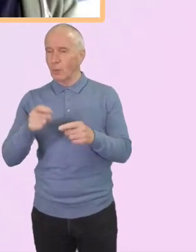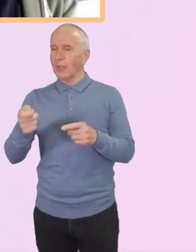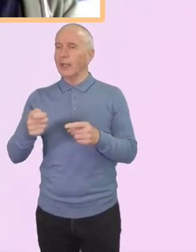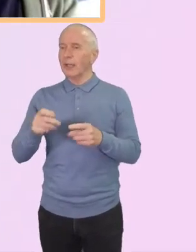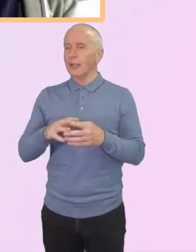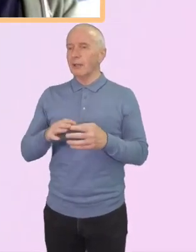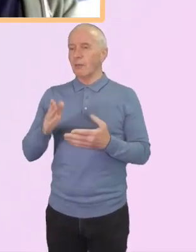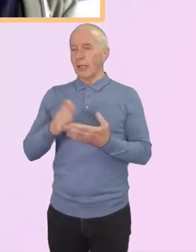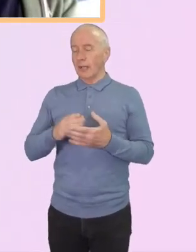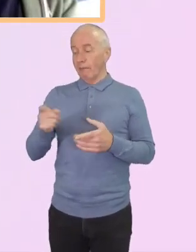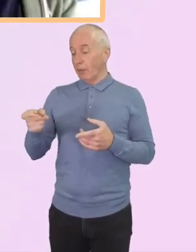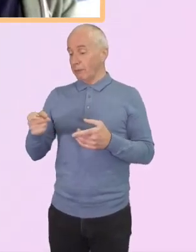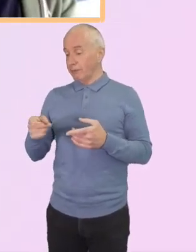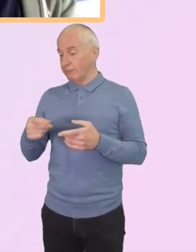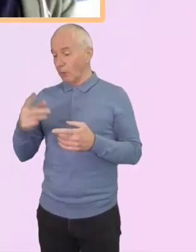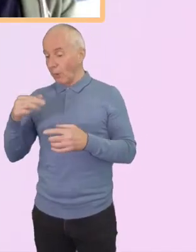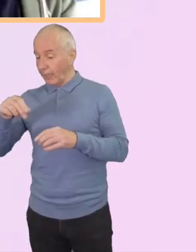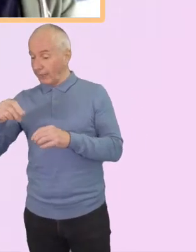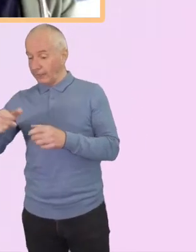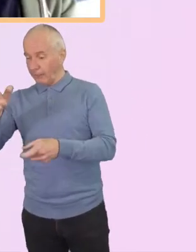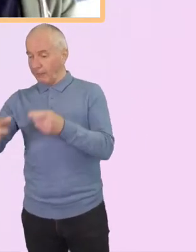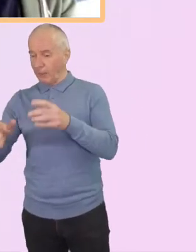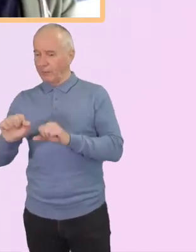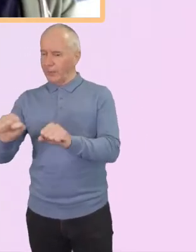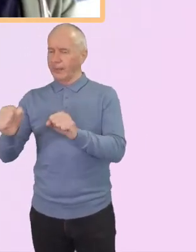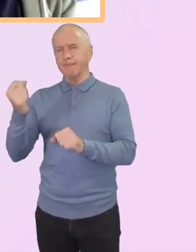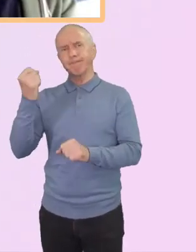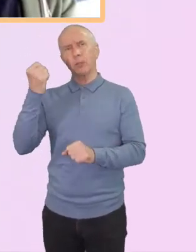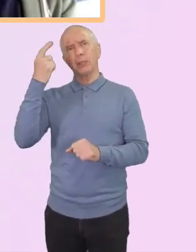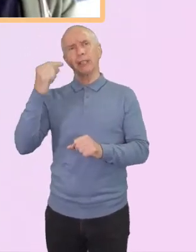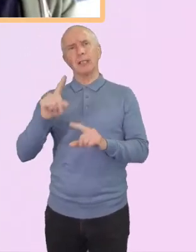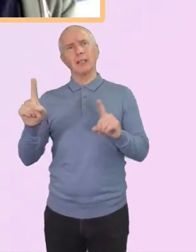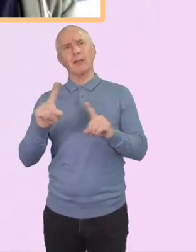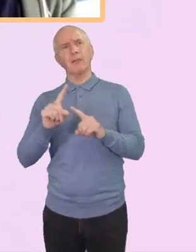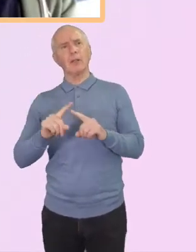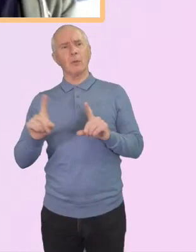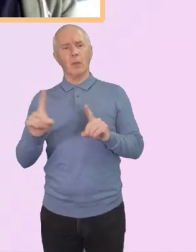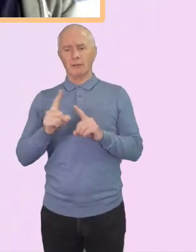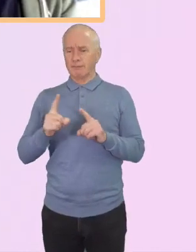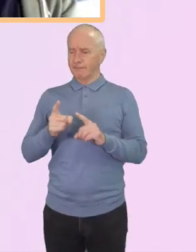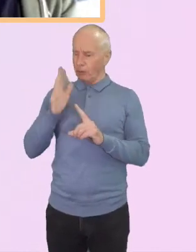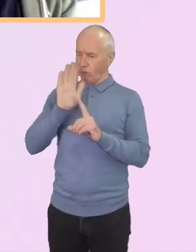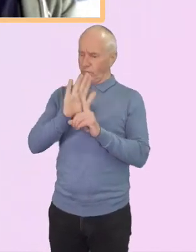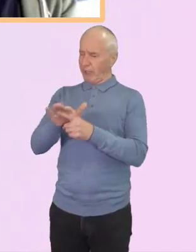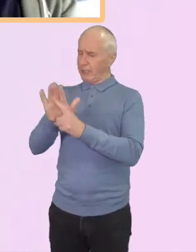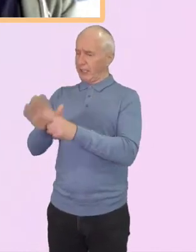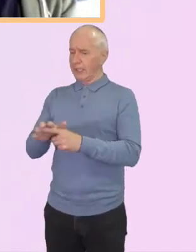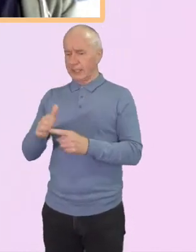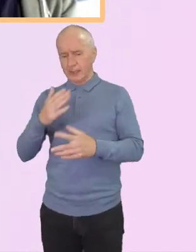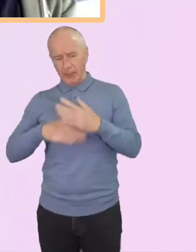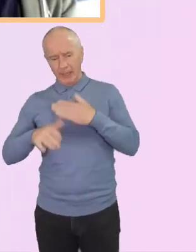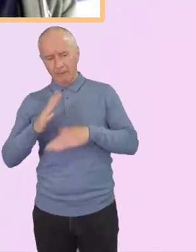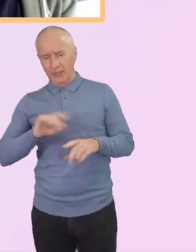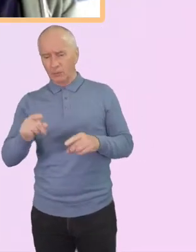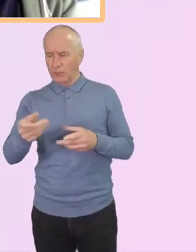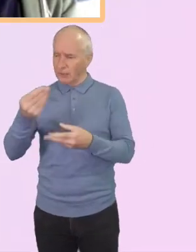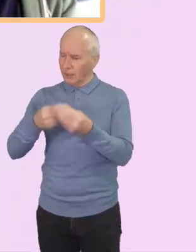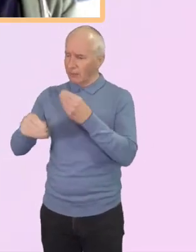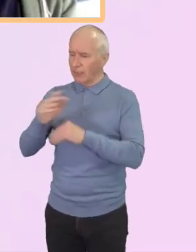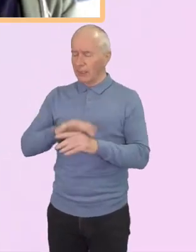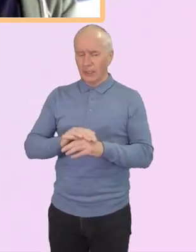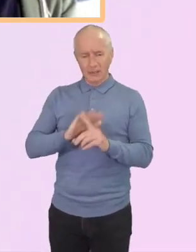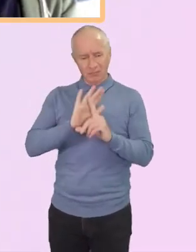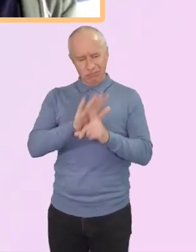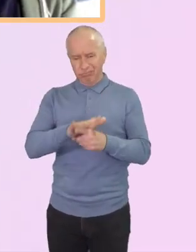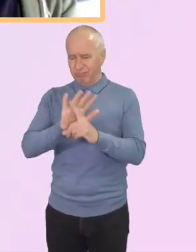of white people and their understanding of racialised behaviour. Stories of discrimination and its impact